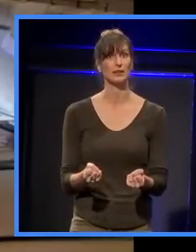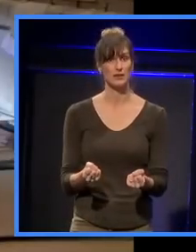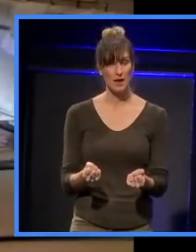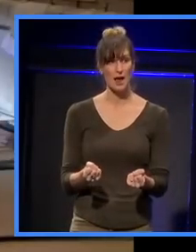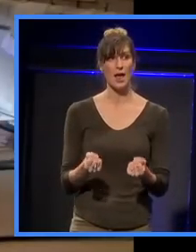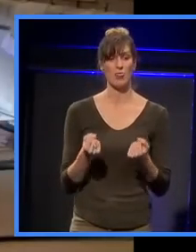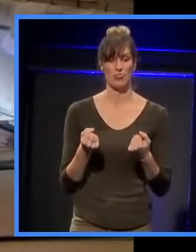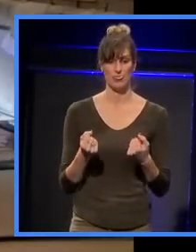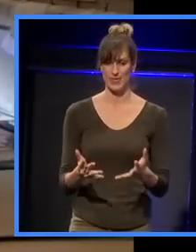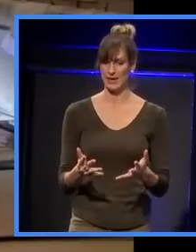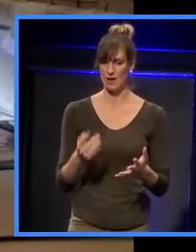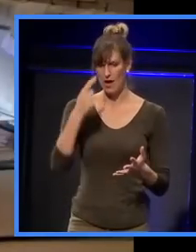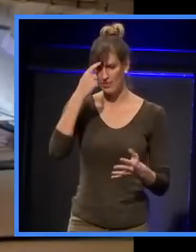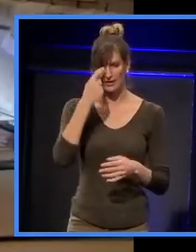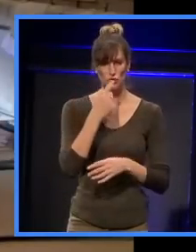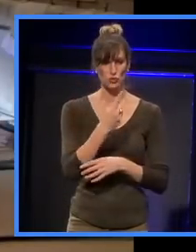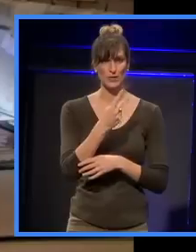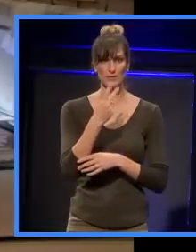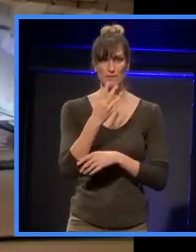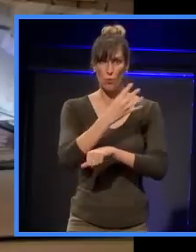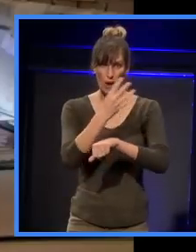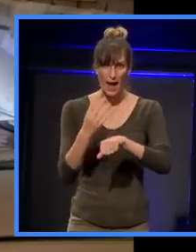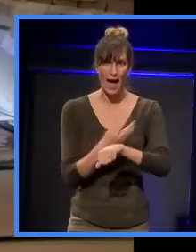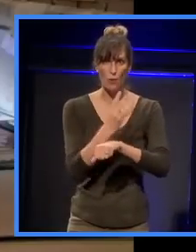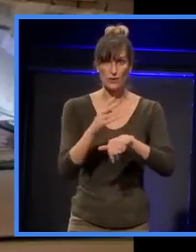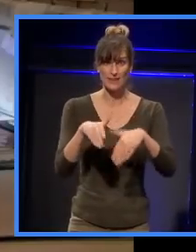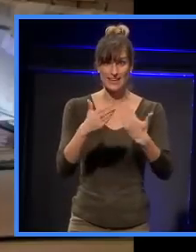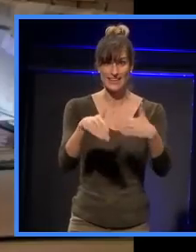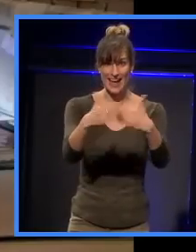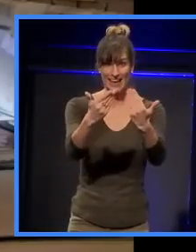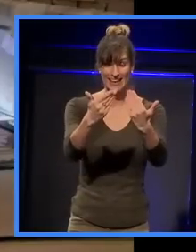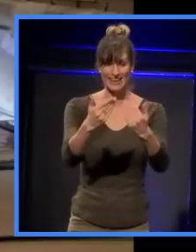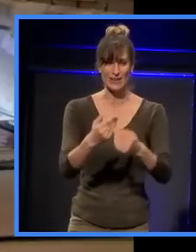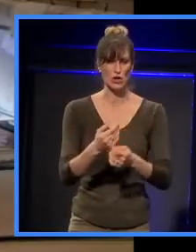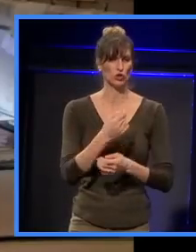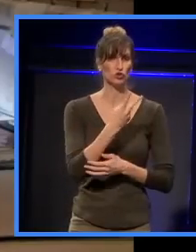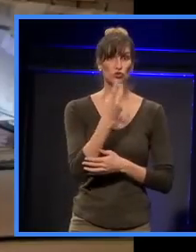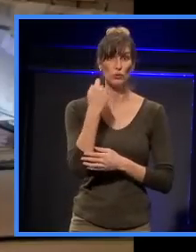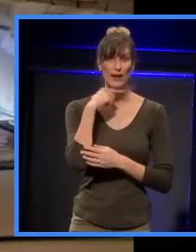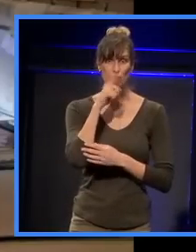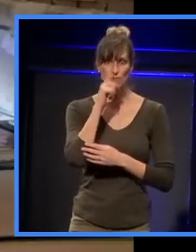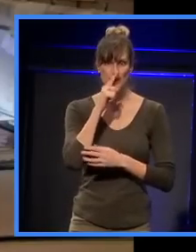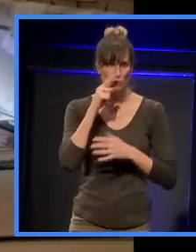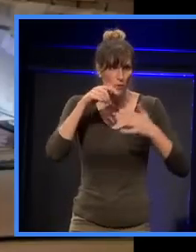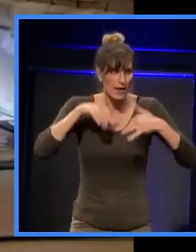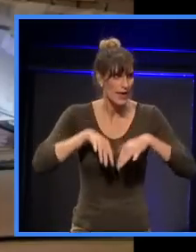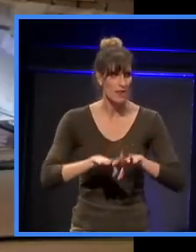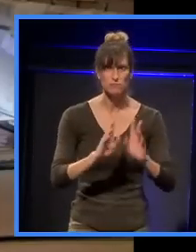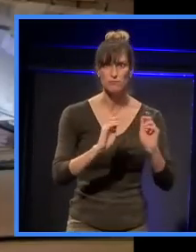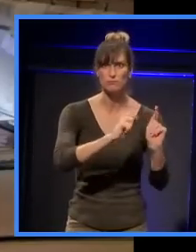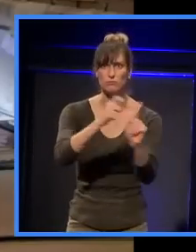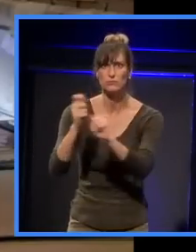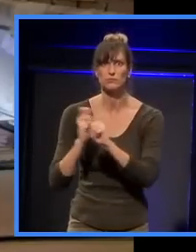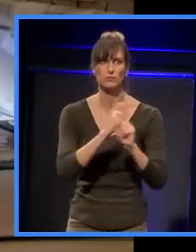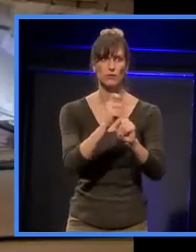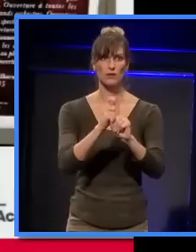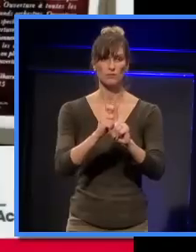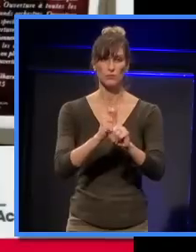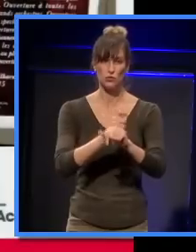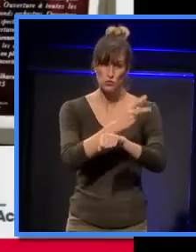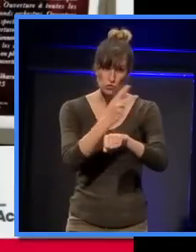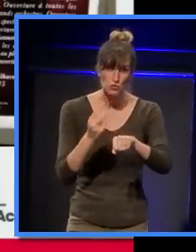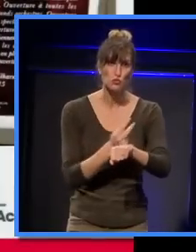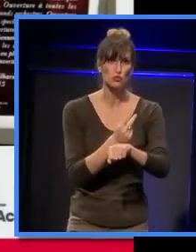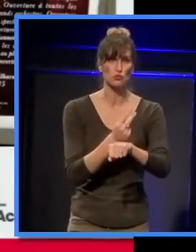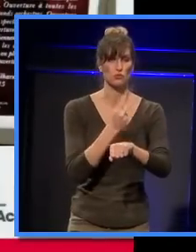at all times, 24 hours a day, they had 200 people inside the building working 24 hours a